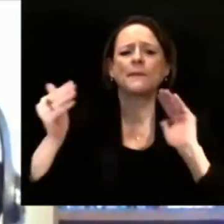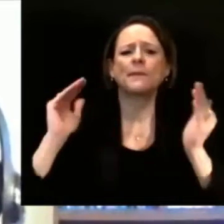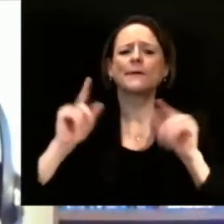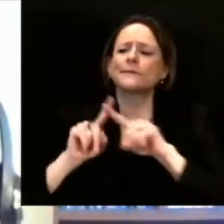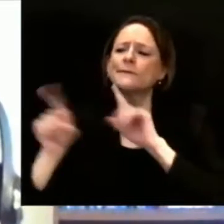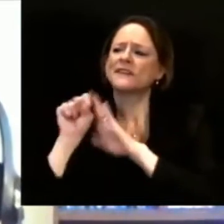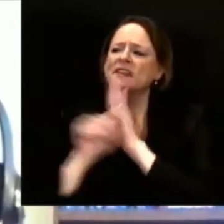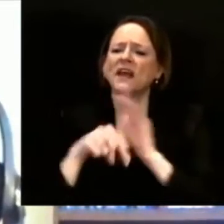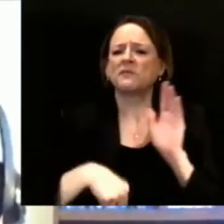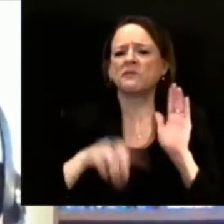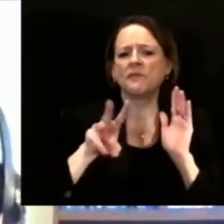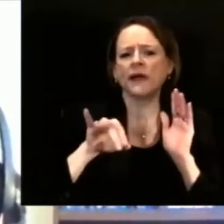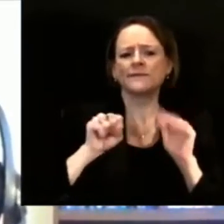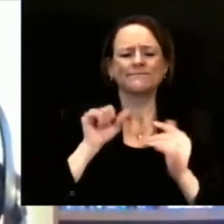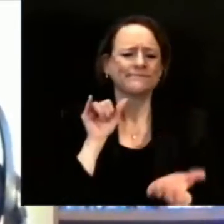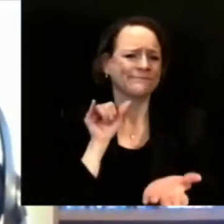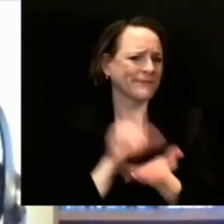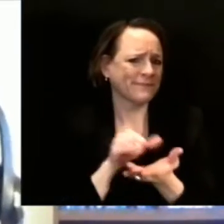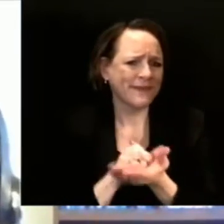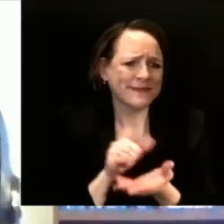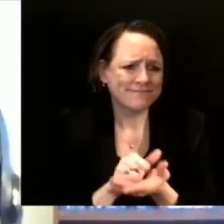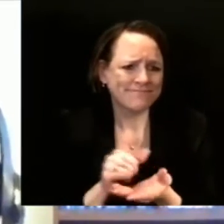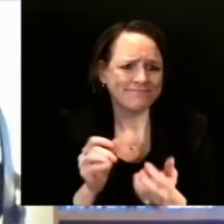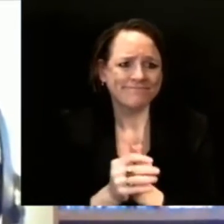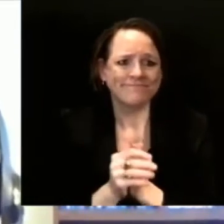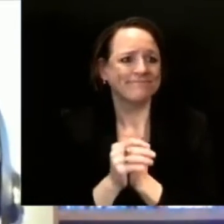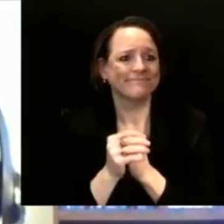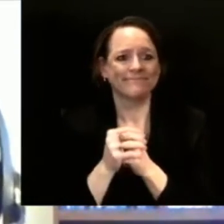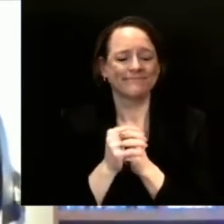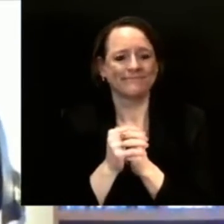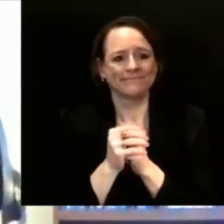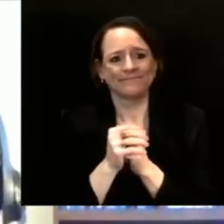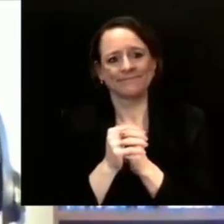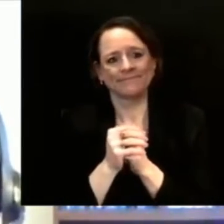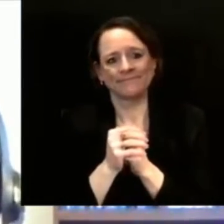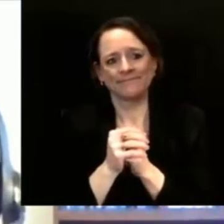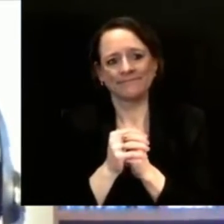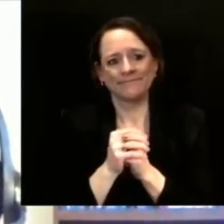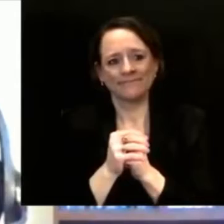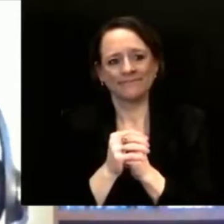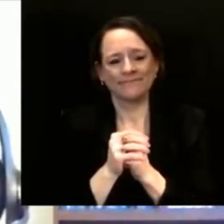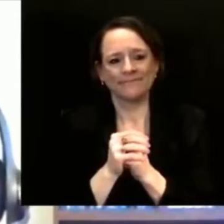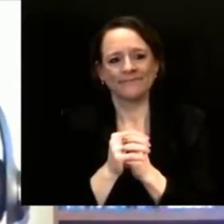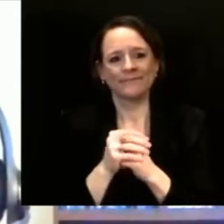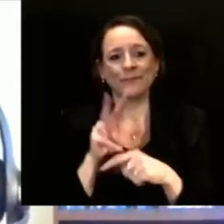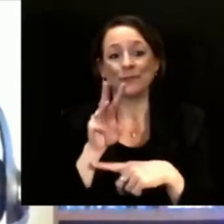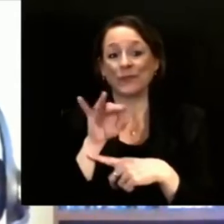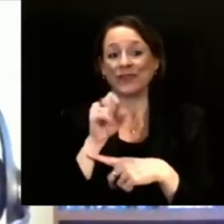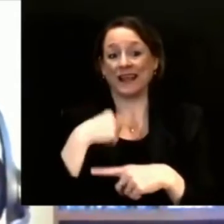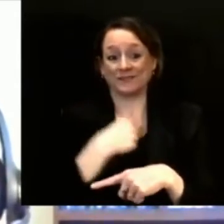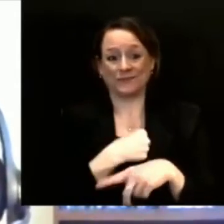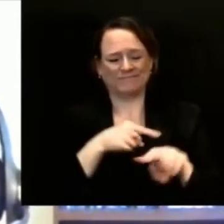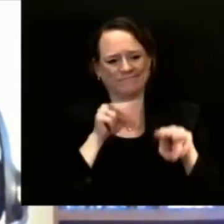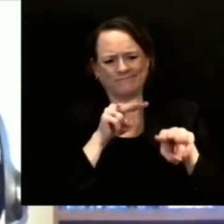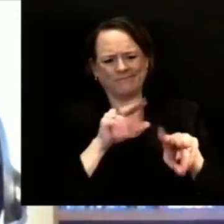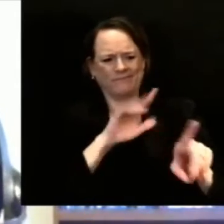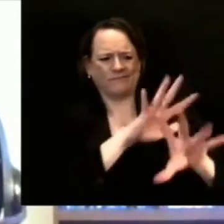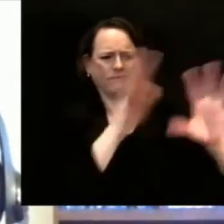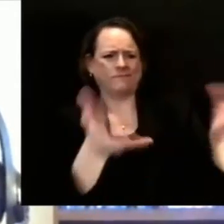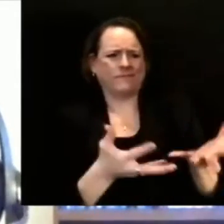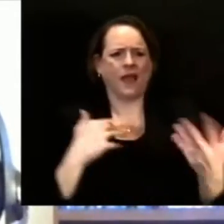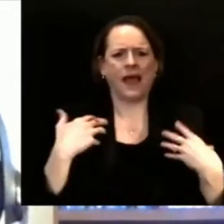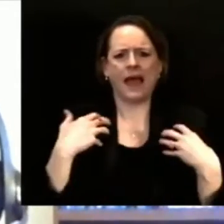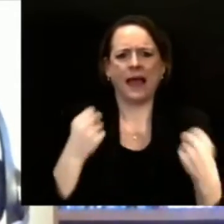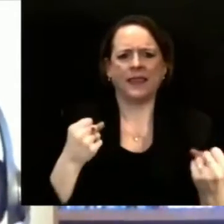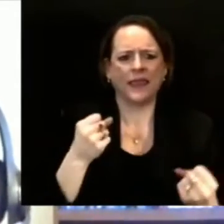system, our pharmacy system, our local health departments for delivery of vaccine. And we